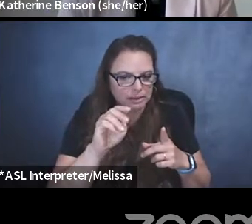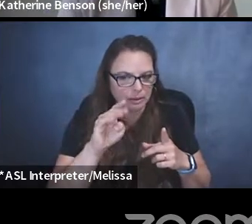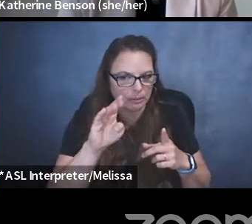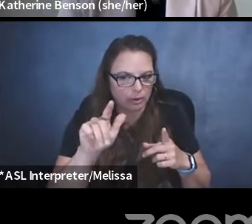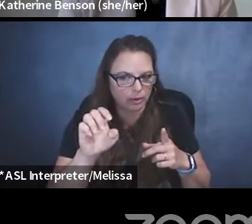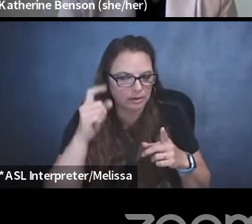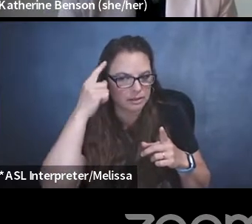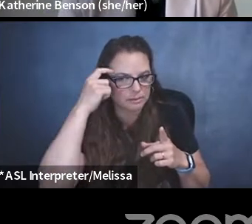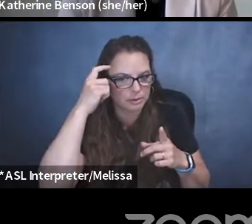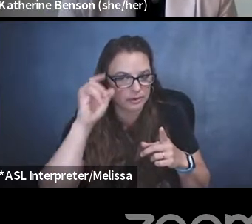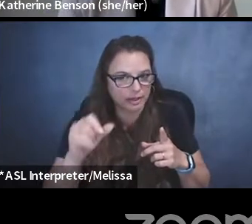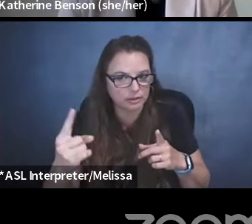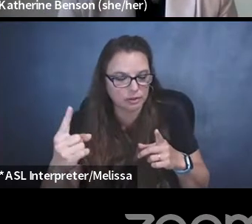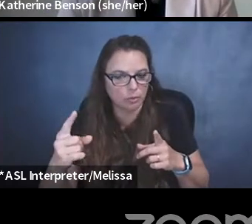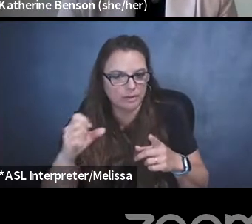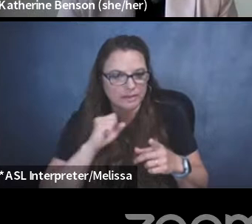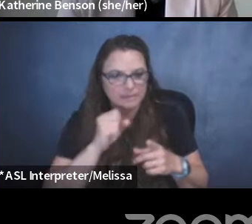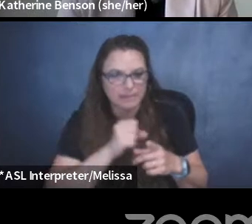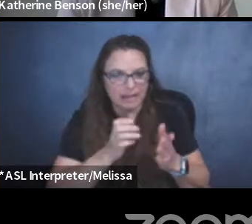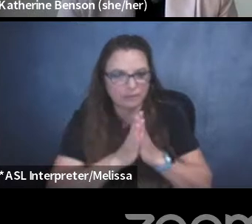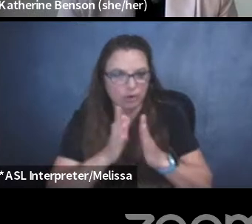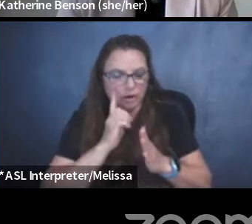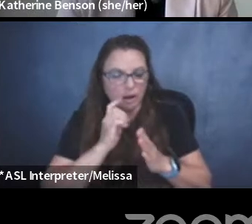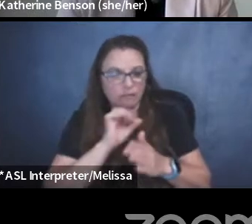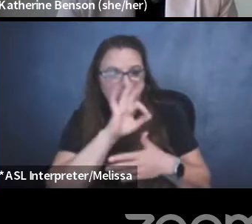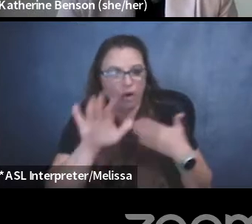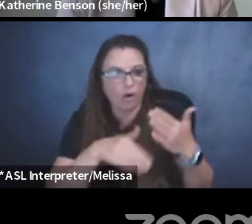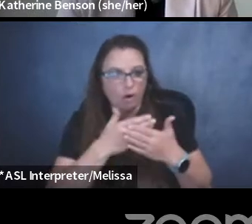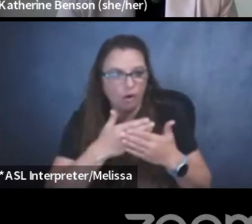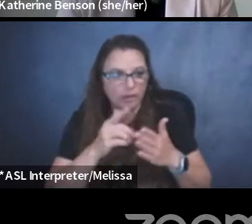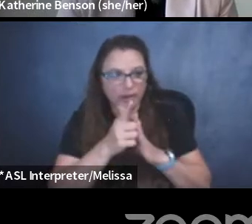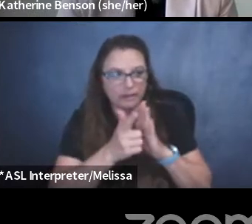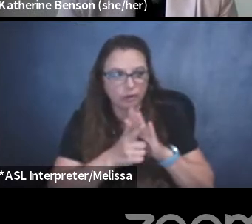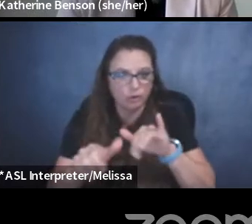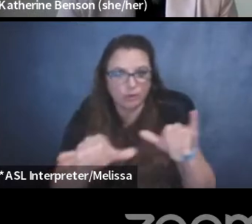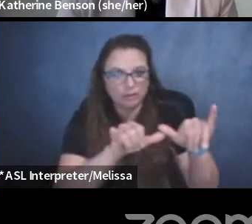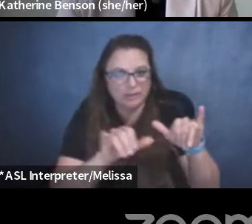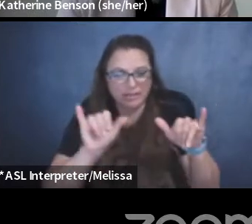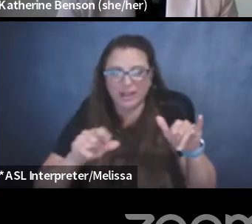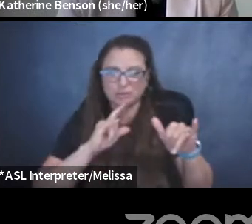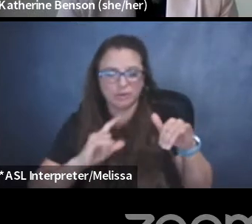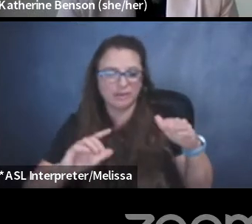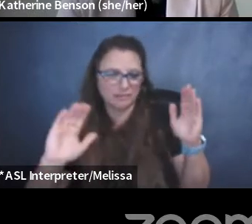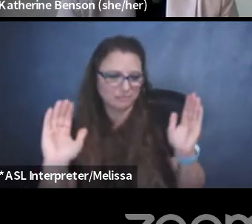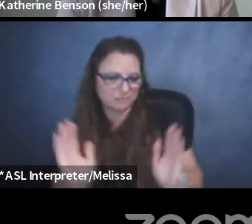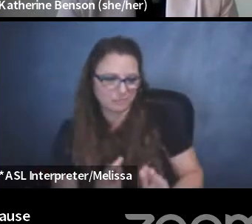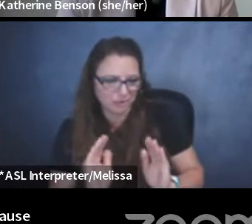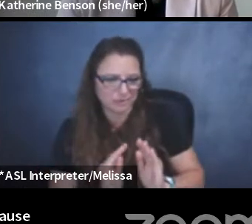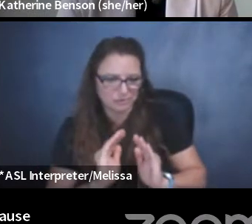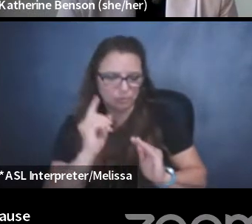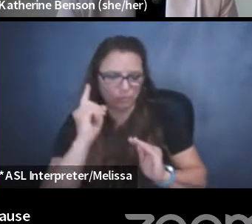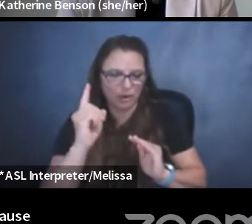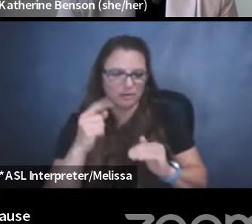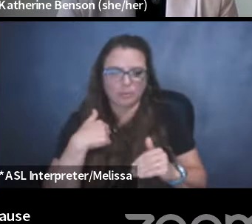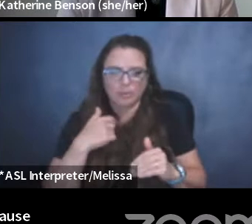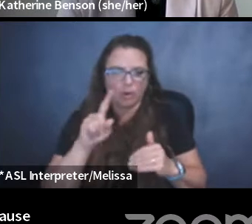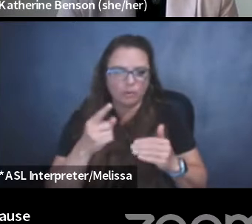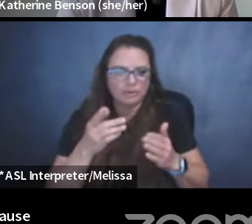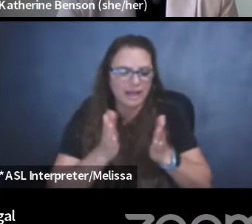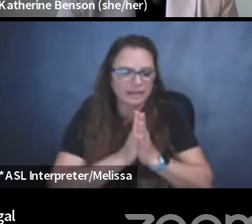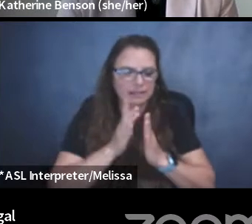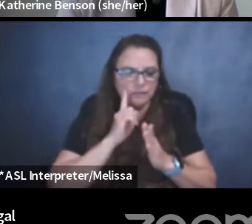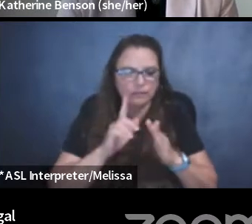that of all the legal thresholds, that is actually the lowest one. So we're only asking for the bare minimum. So